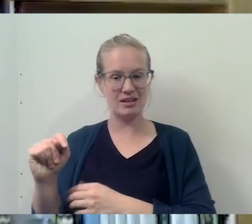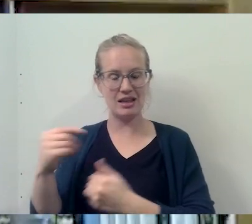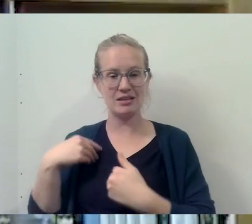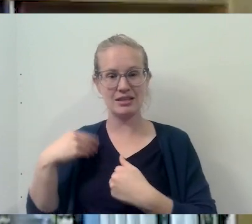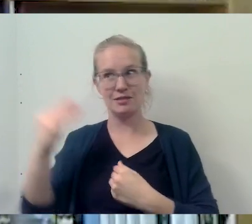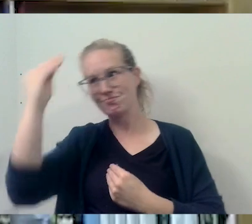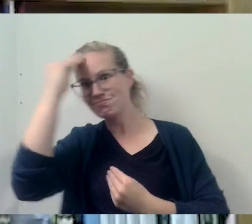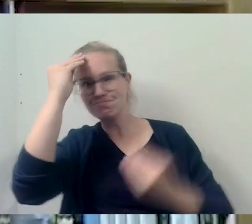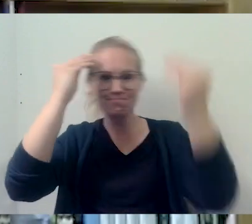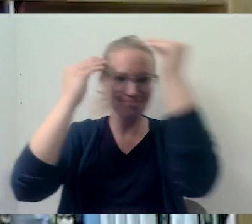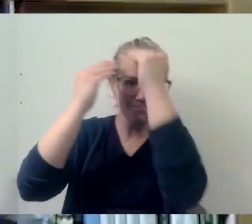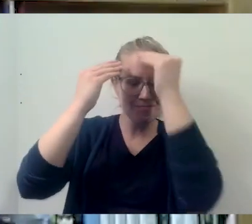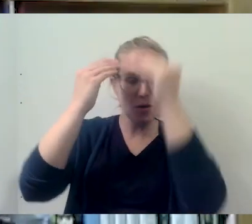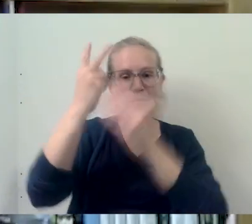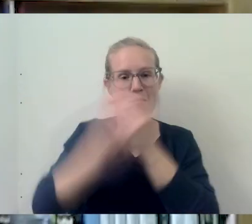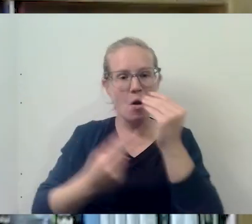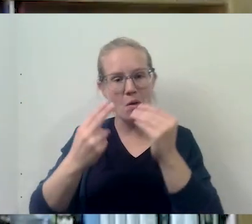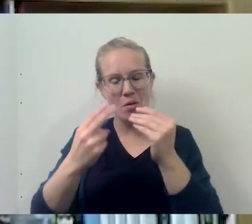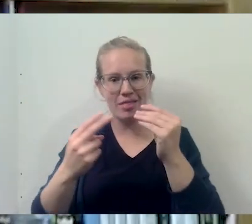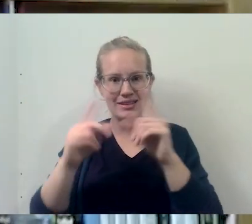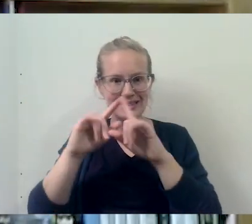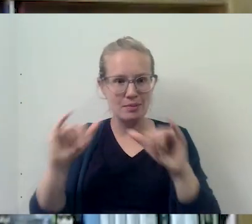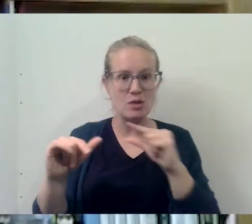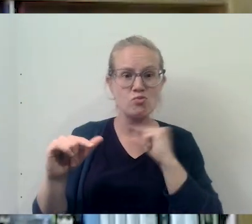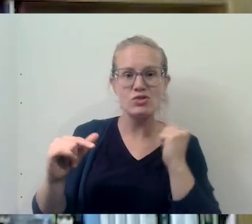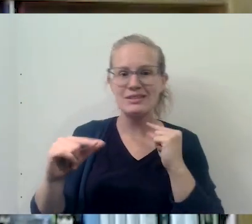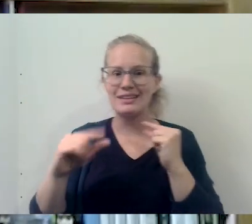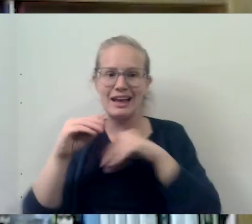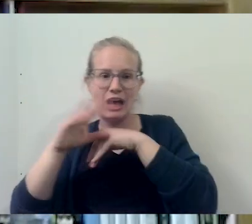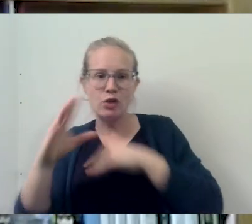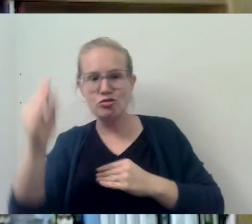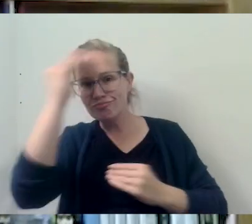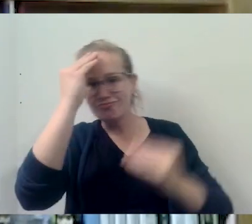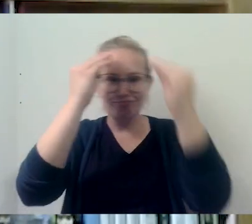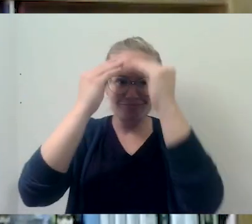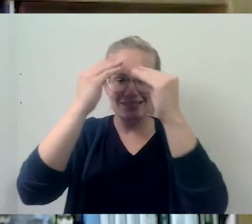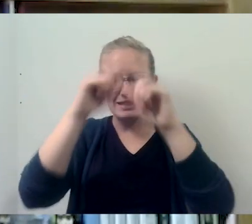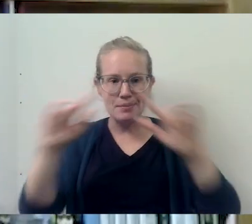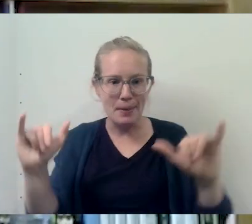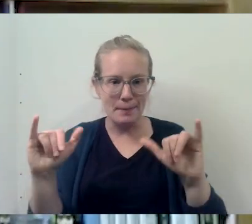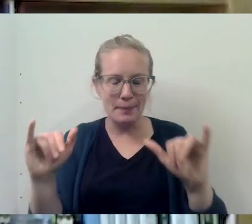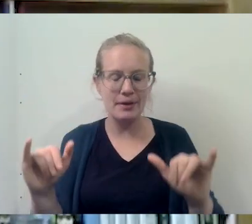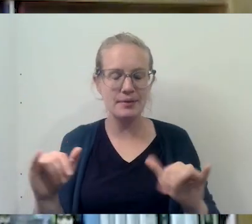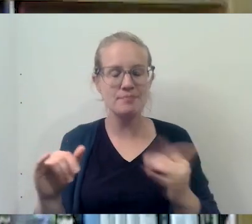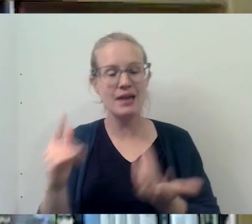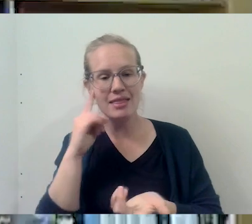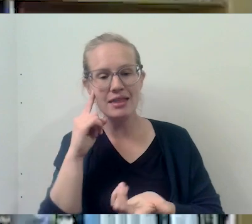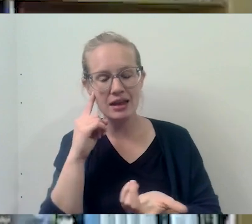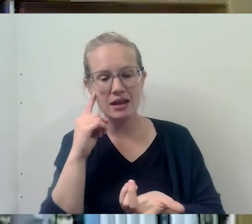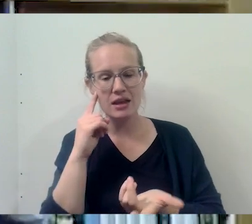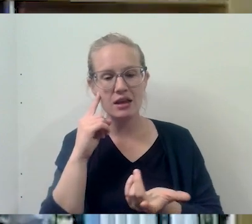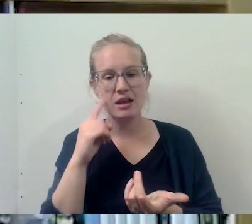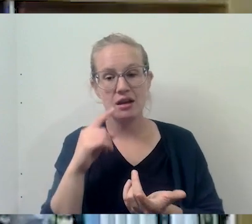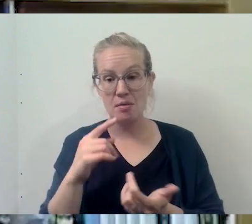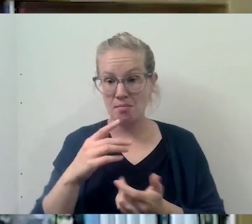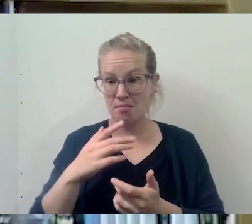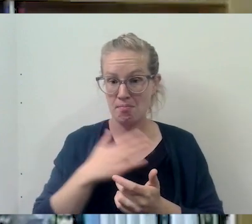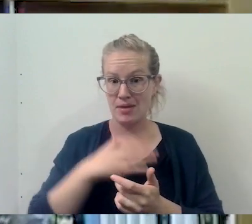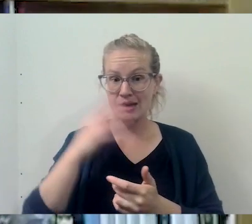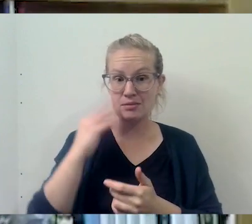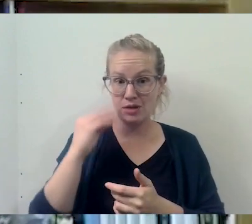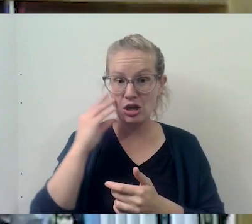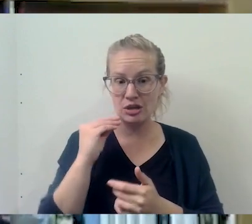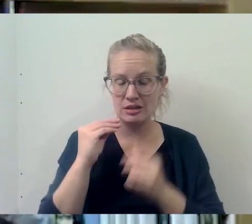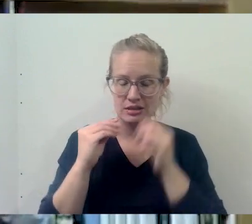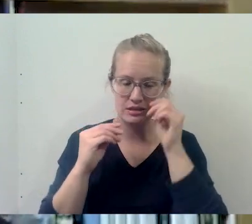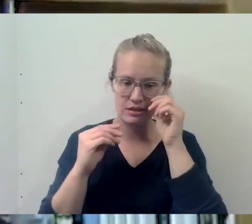both hats. Um, and so, now the, the, do think that as far as I, my experience,